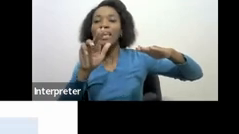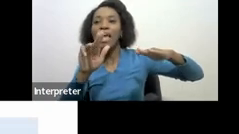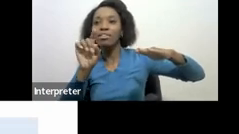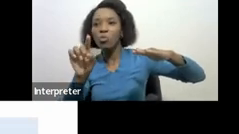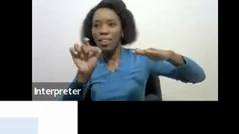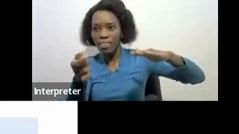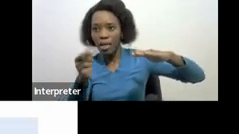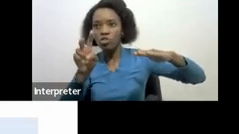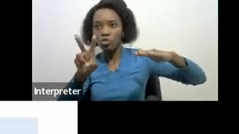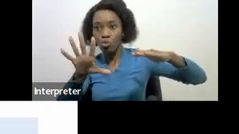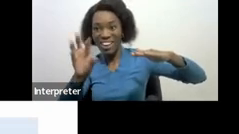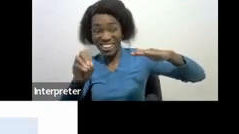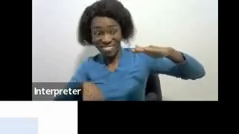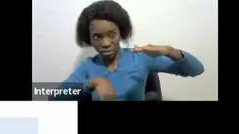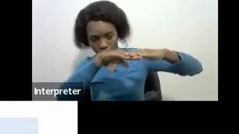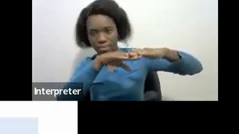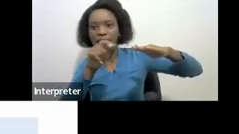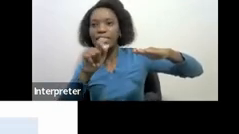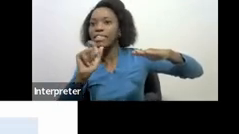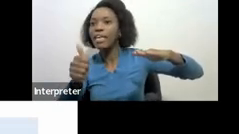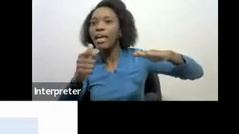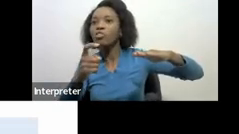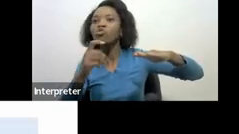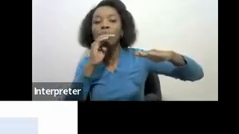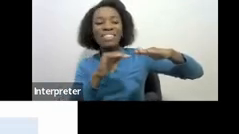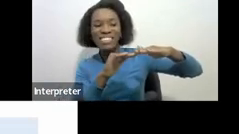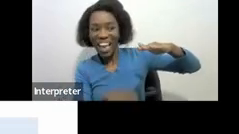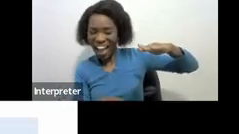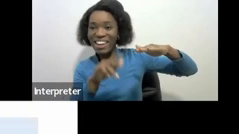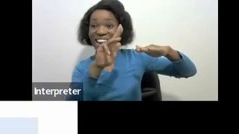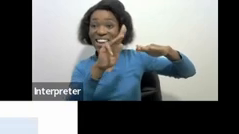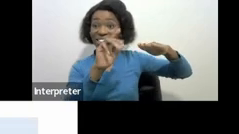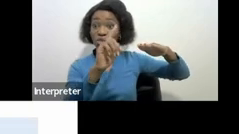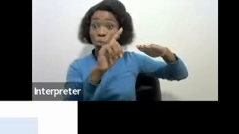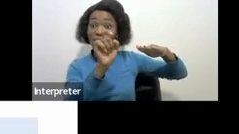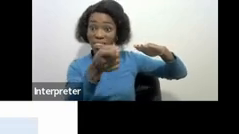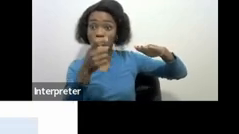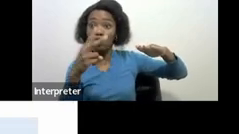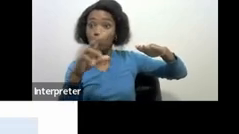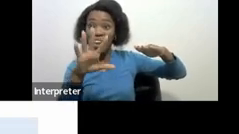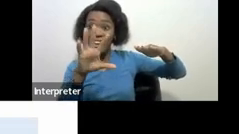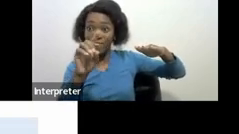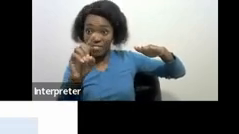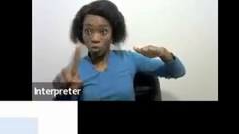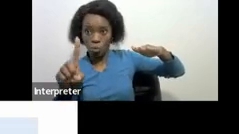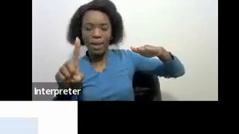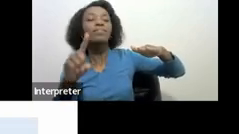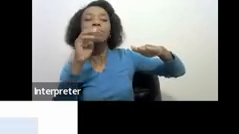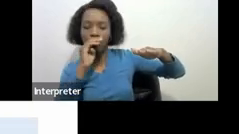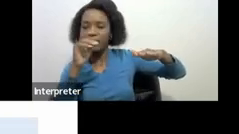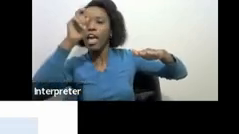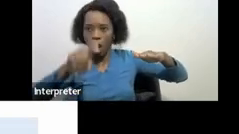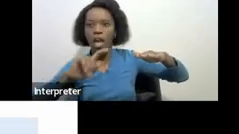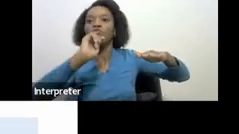below that then you don't have to pay tax but if it's 91 251 there will be tax